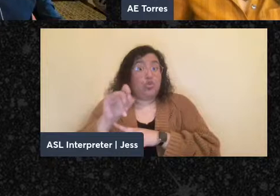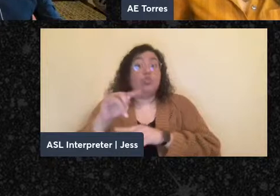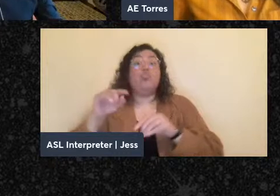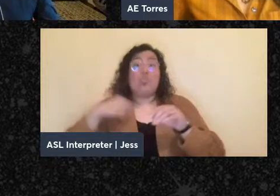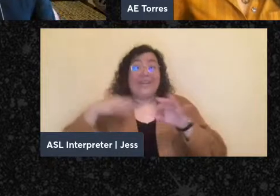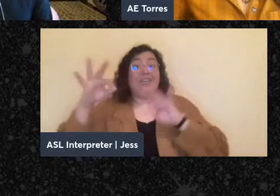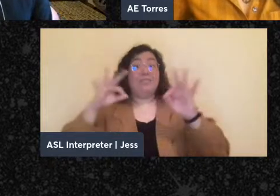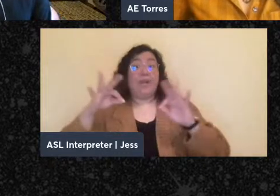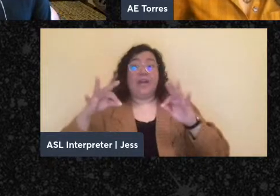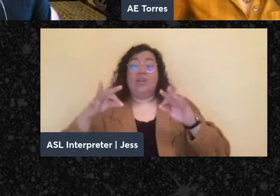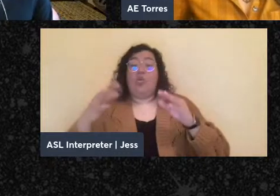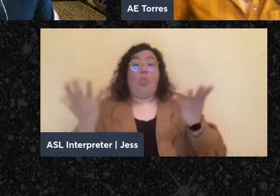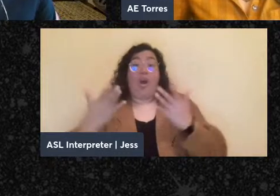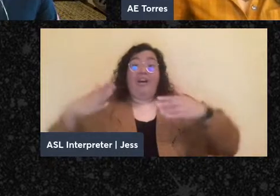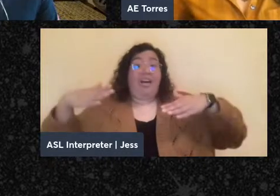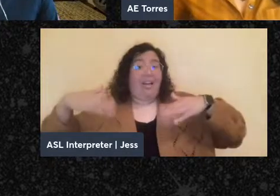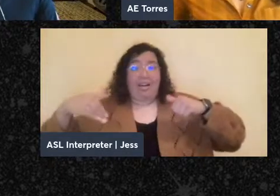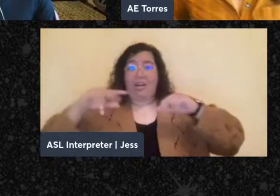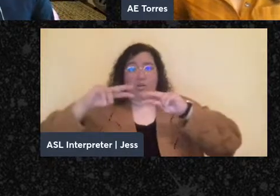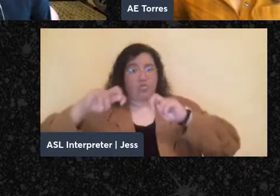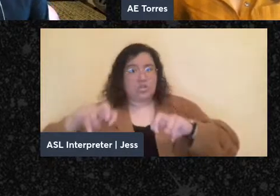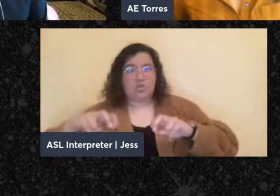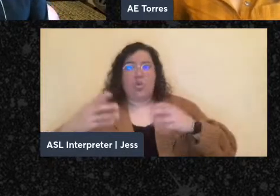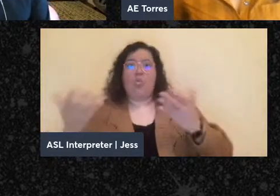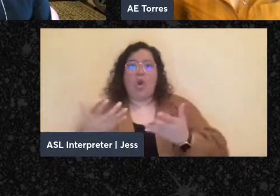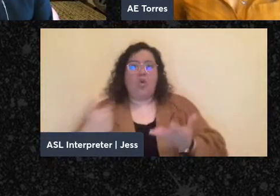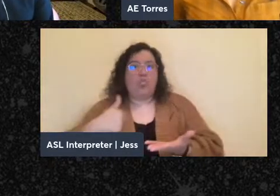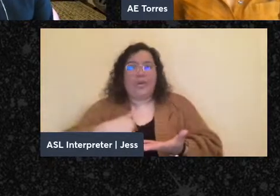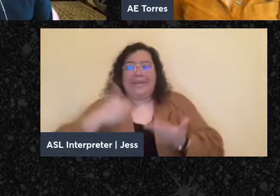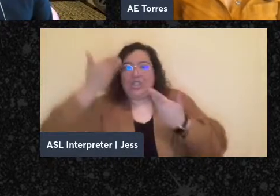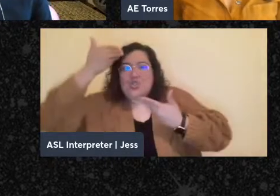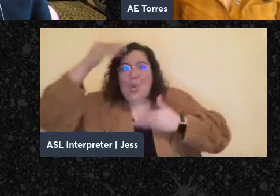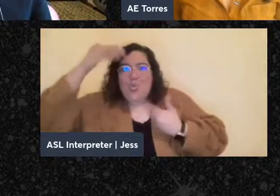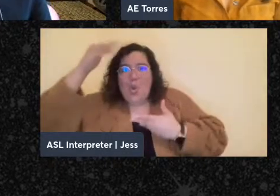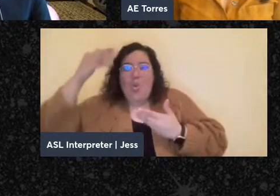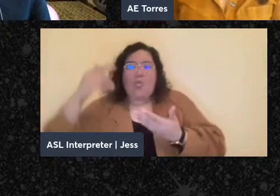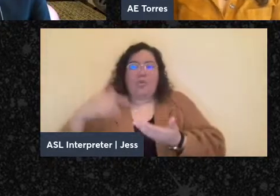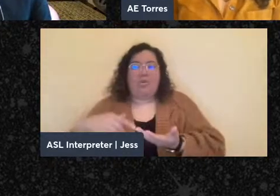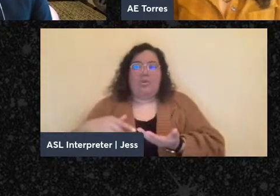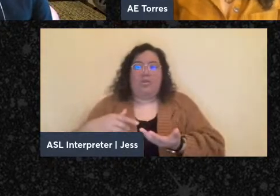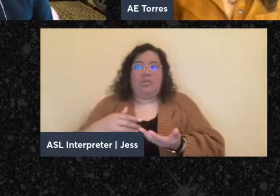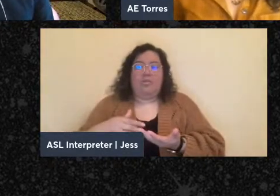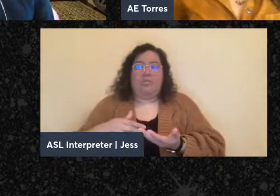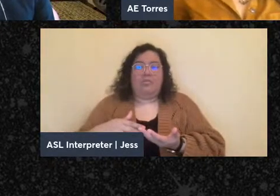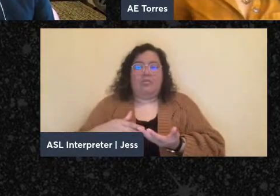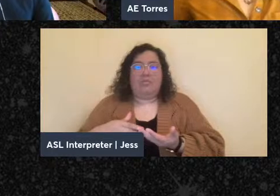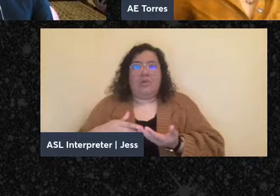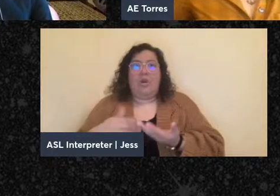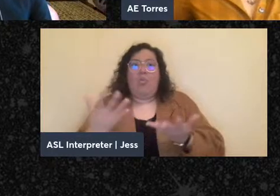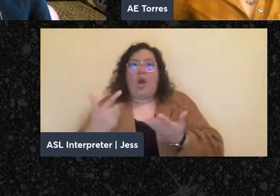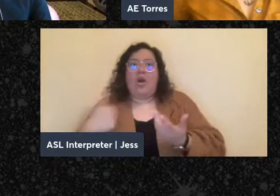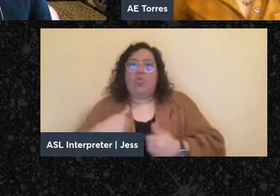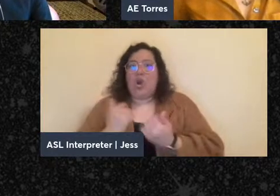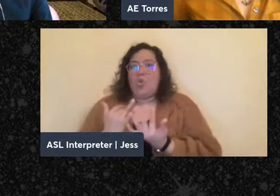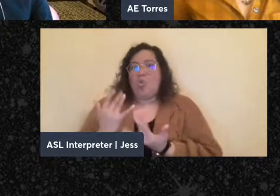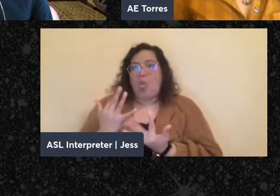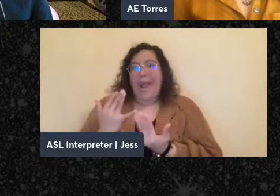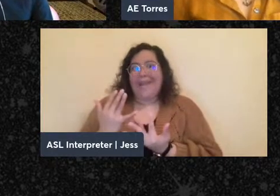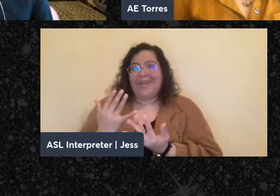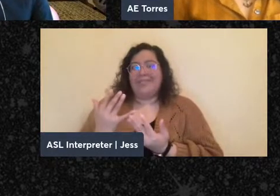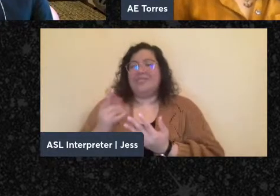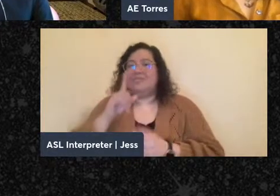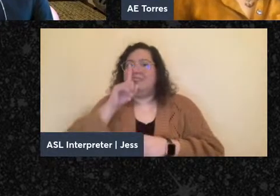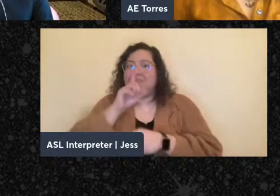what sources and material is out there that is still waiting to really be tapped into